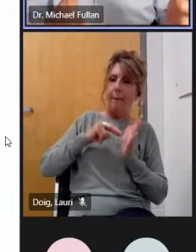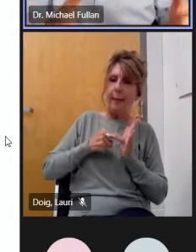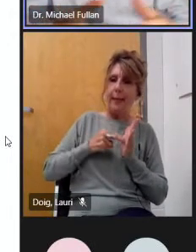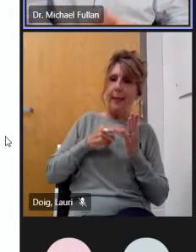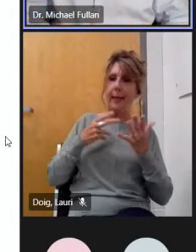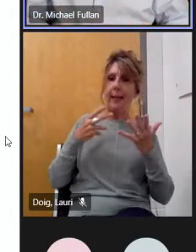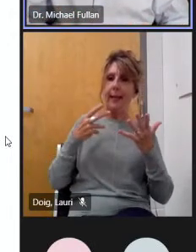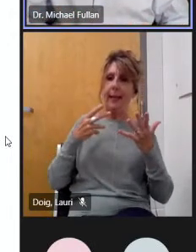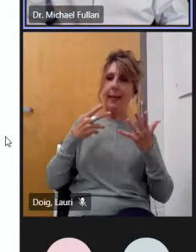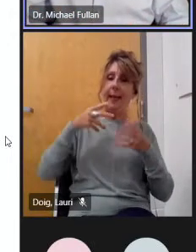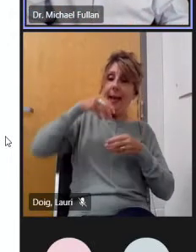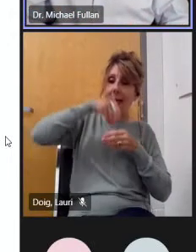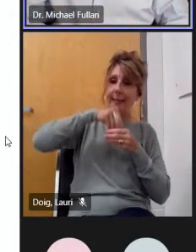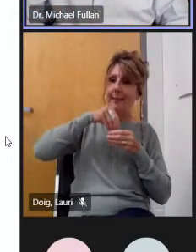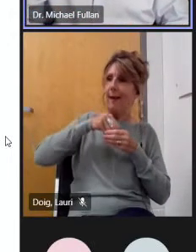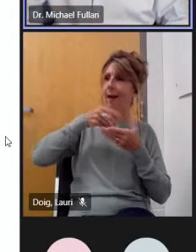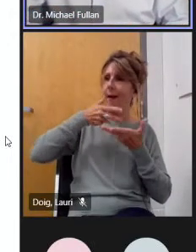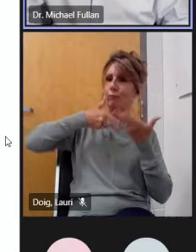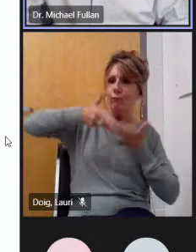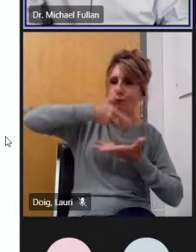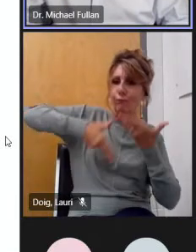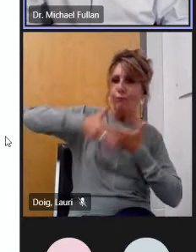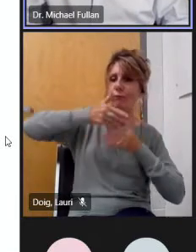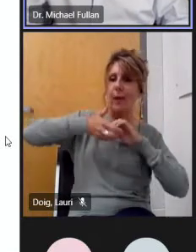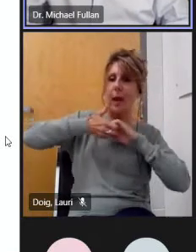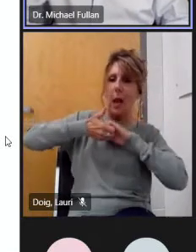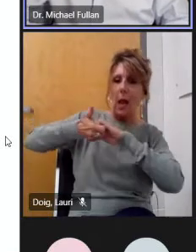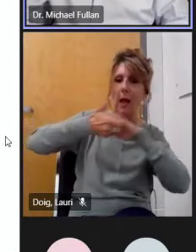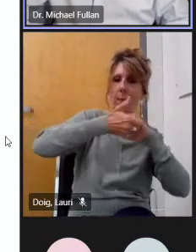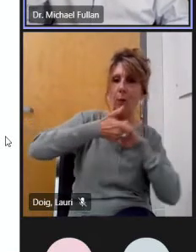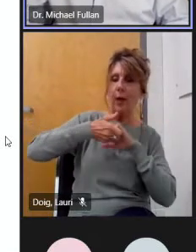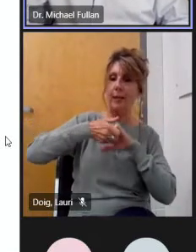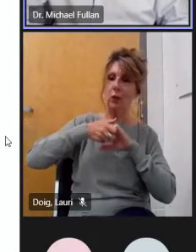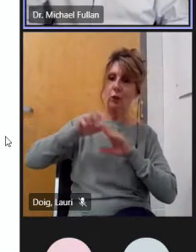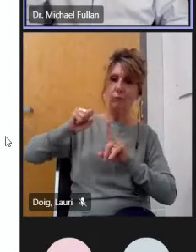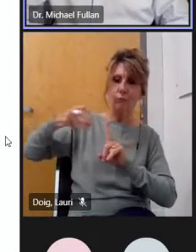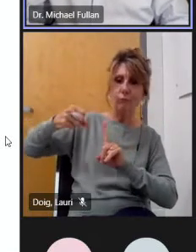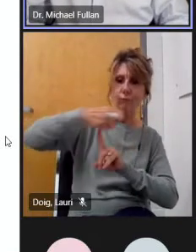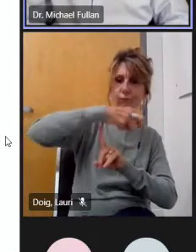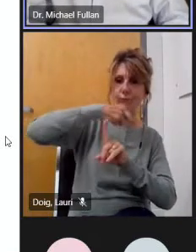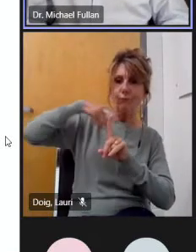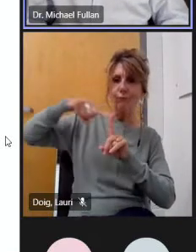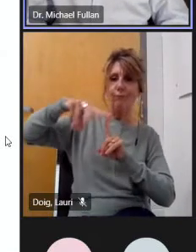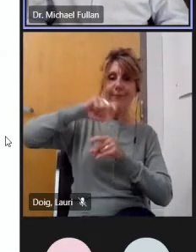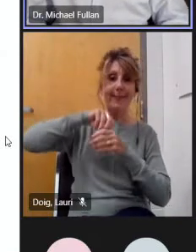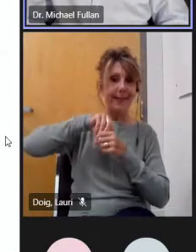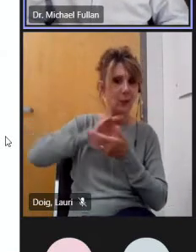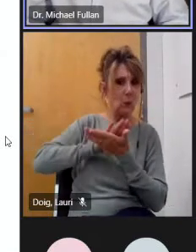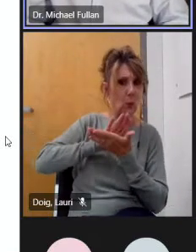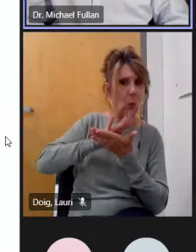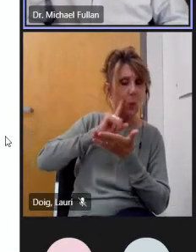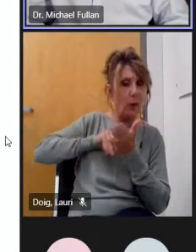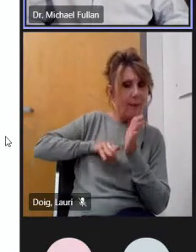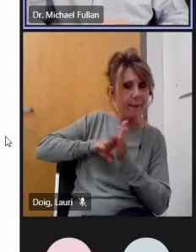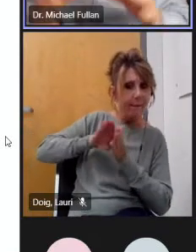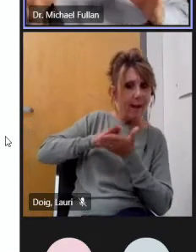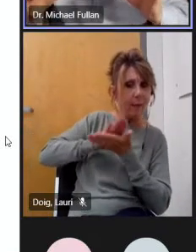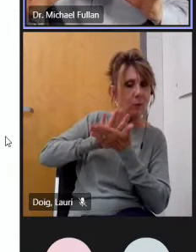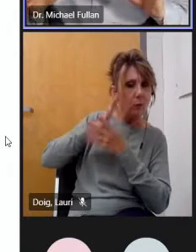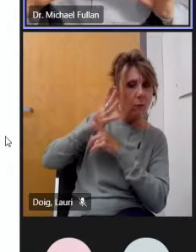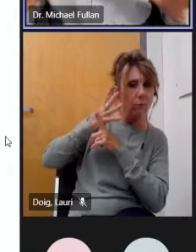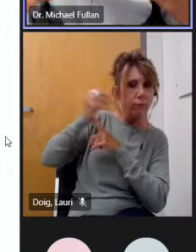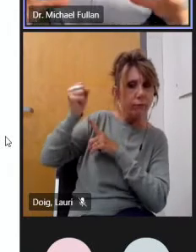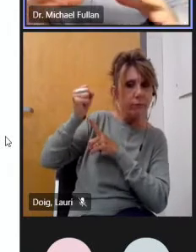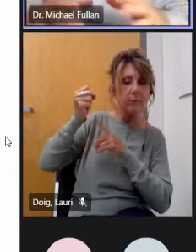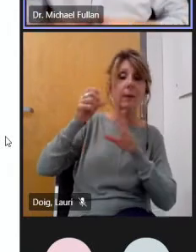collaborative culture in the school there's quite a lot of good stuff on that that we've helped develop and that we know about district conditions are